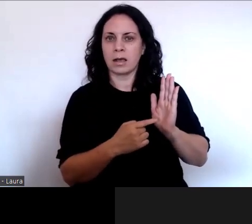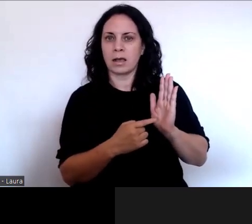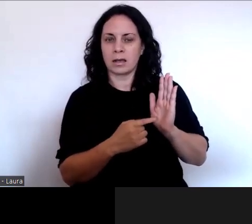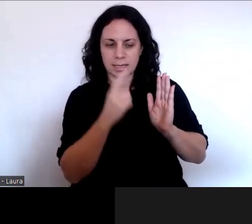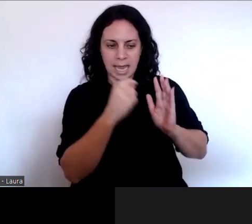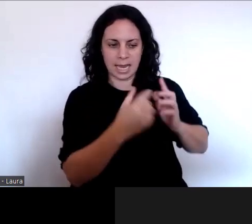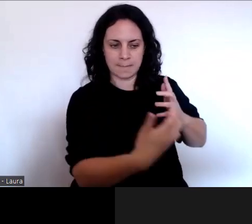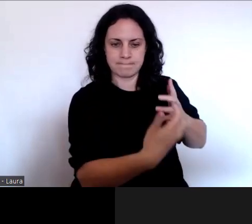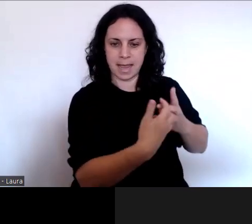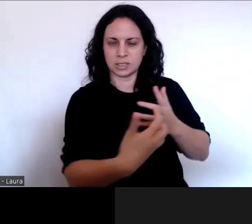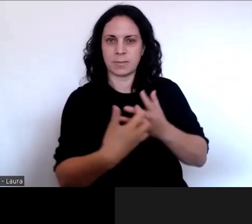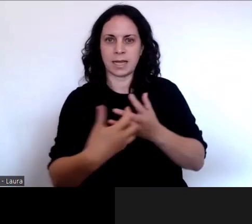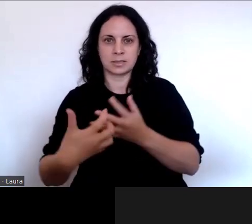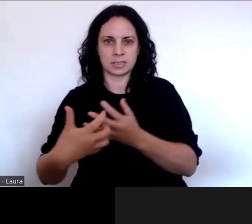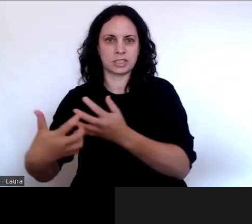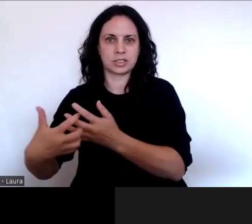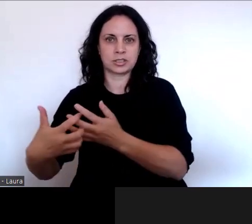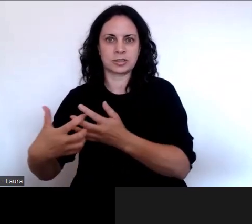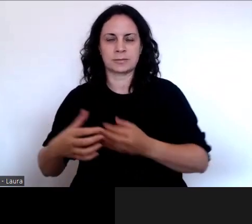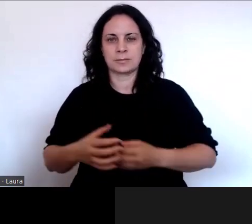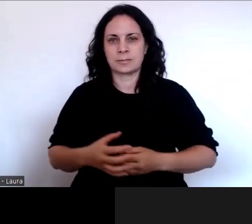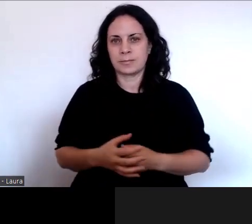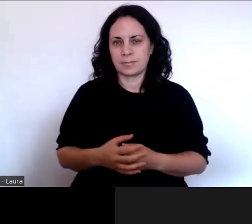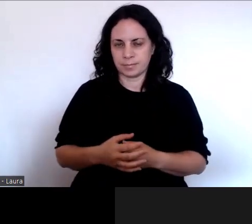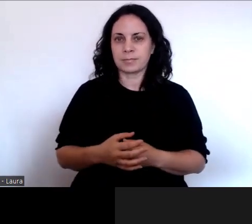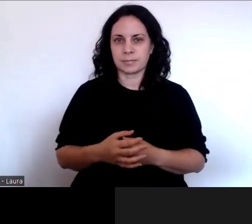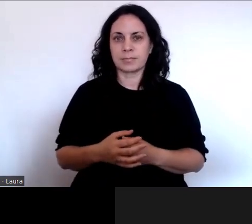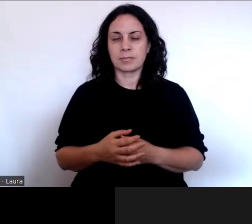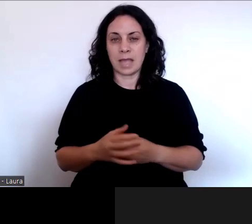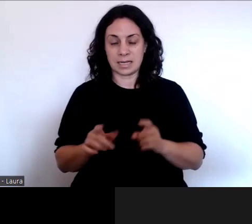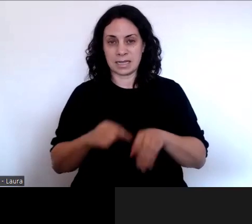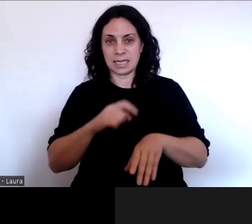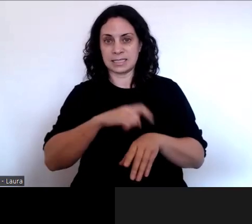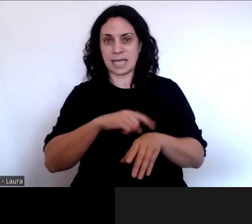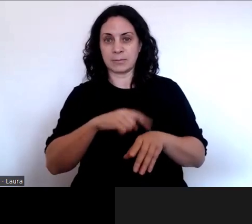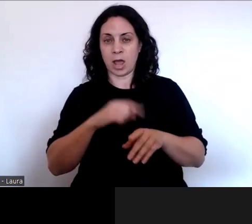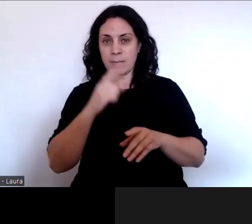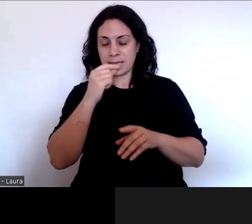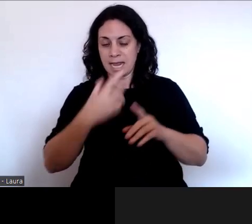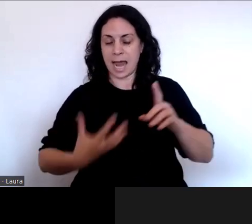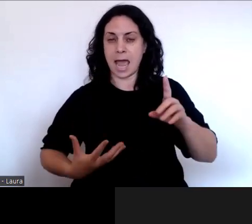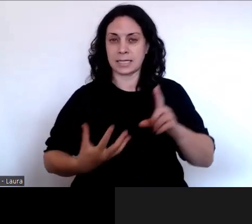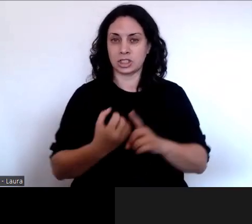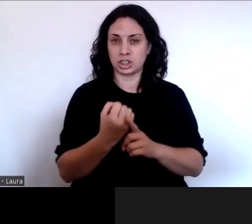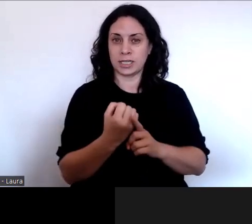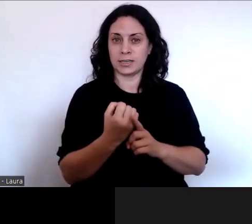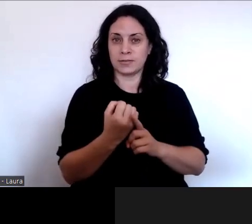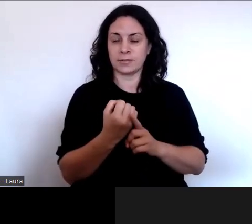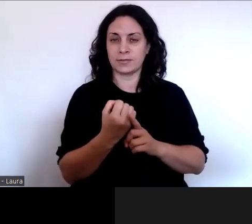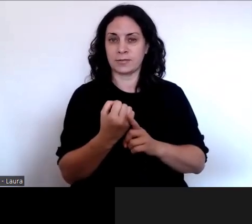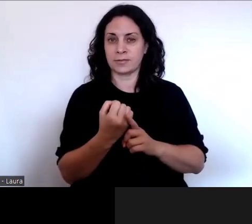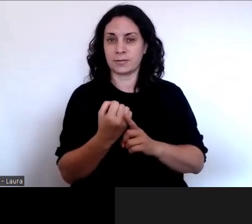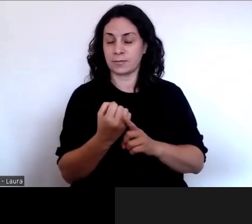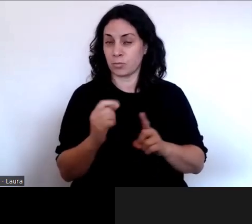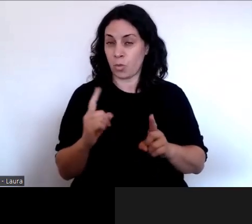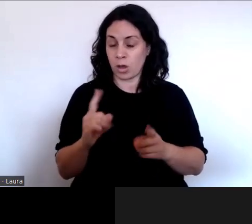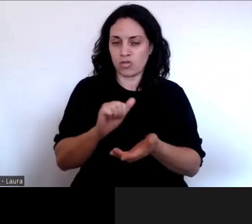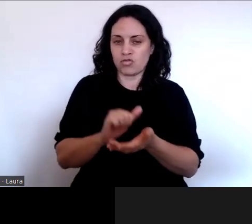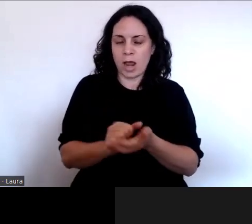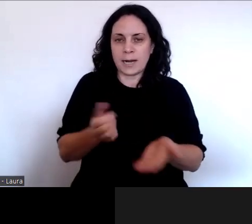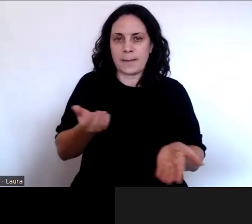that and still achieve what we're seeking to achieve, which is striking that balance between